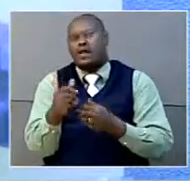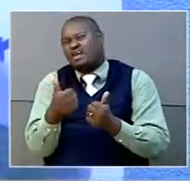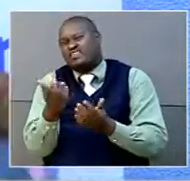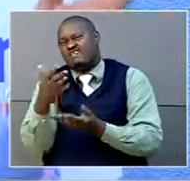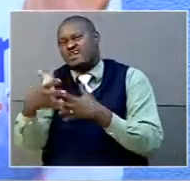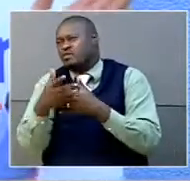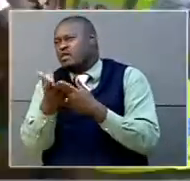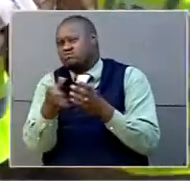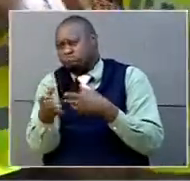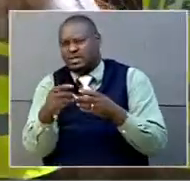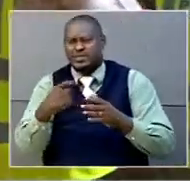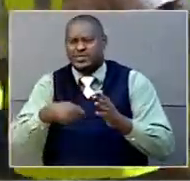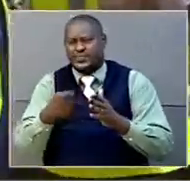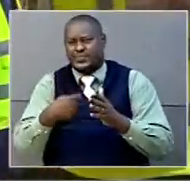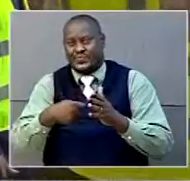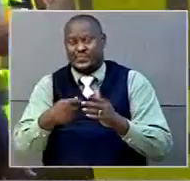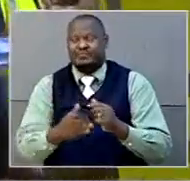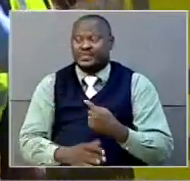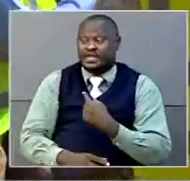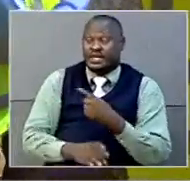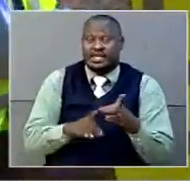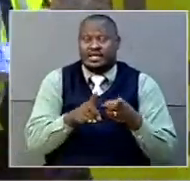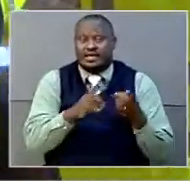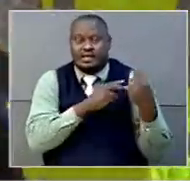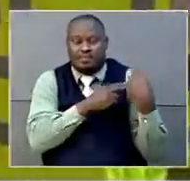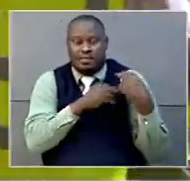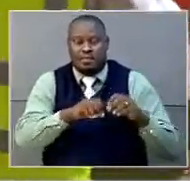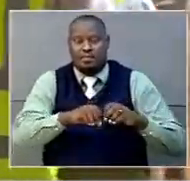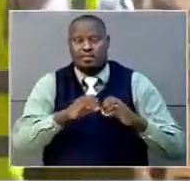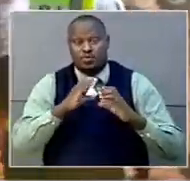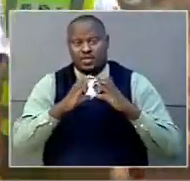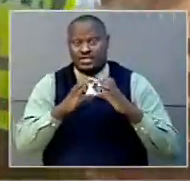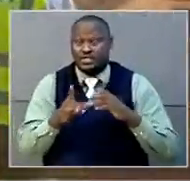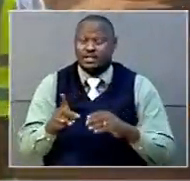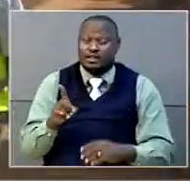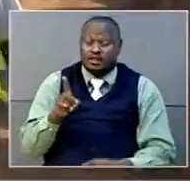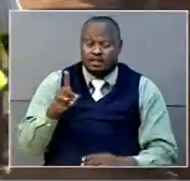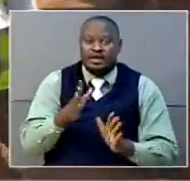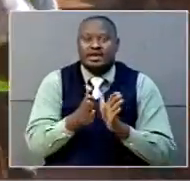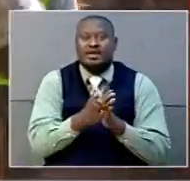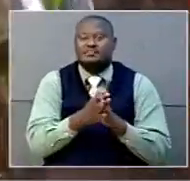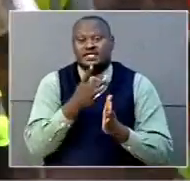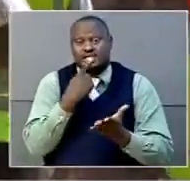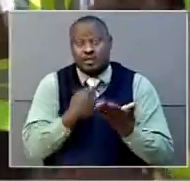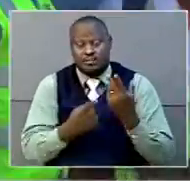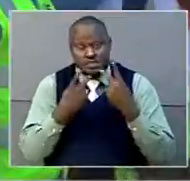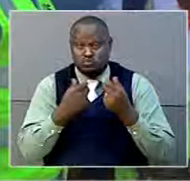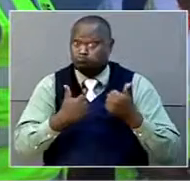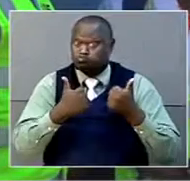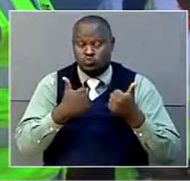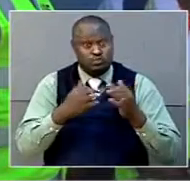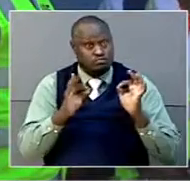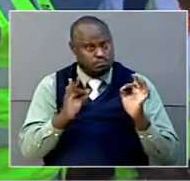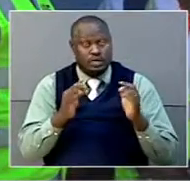unrecycled. The Director of Public Affairs and Communications at Coca-Cola Africa, Simon Kaheru, says this has turned out to be a